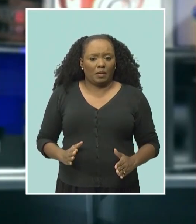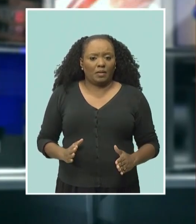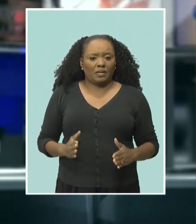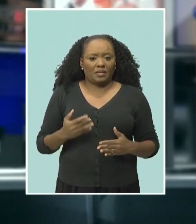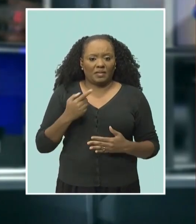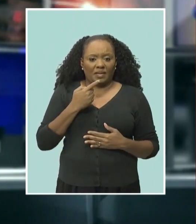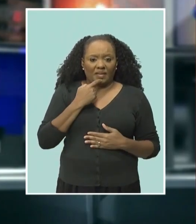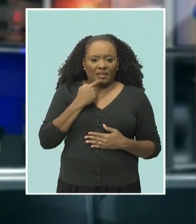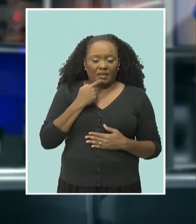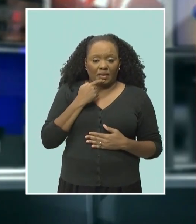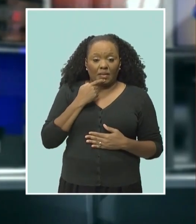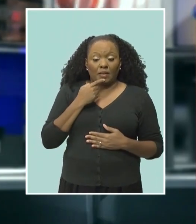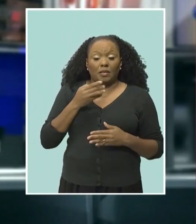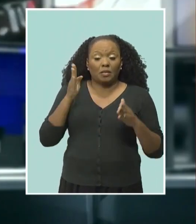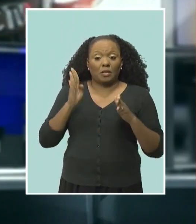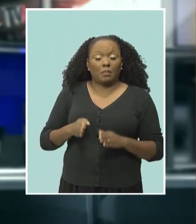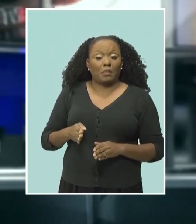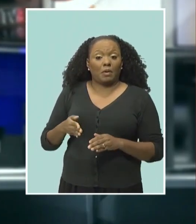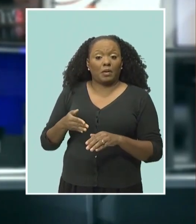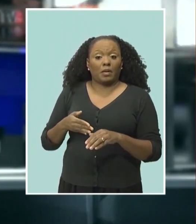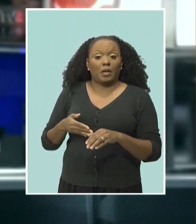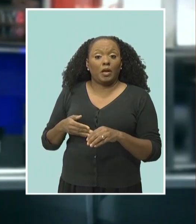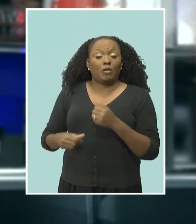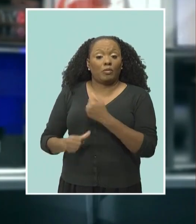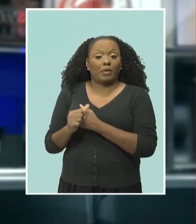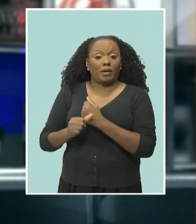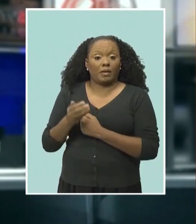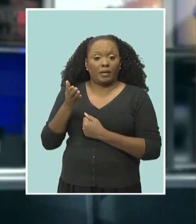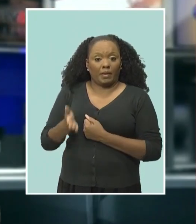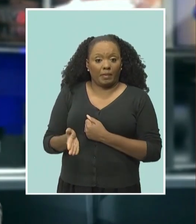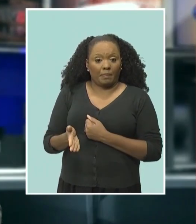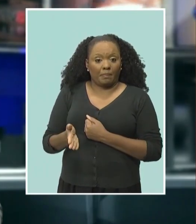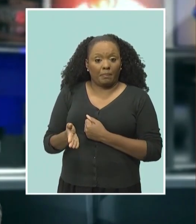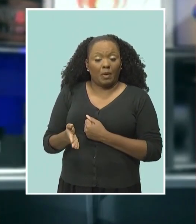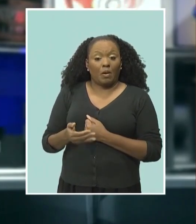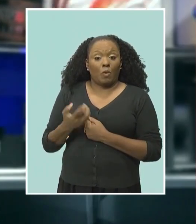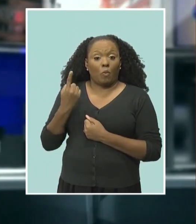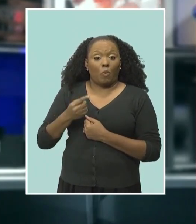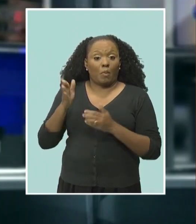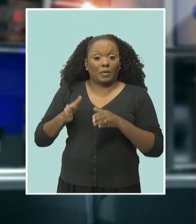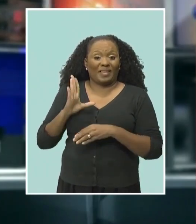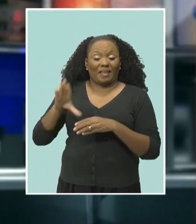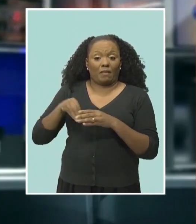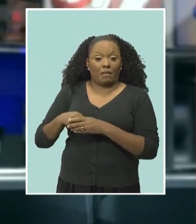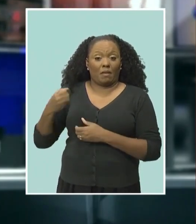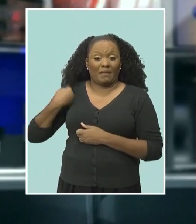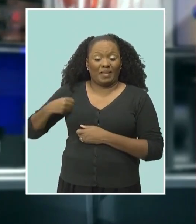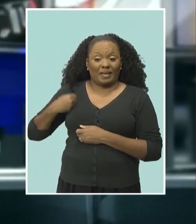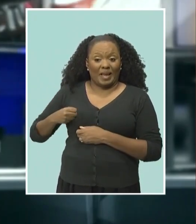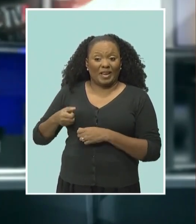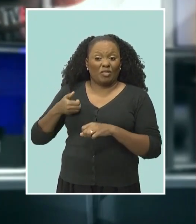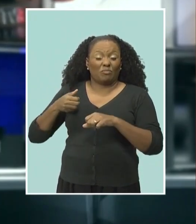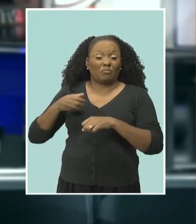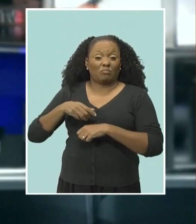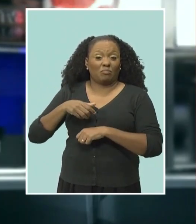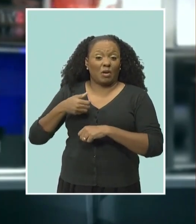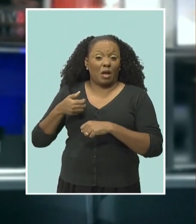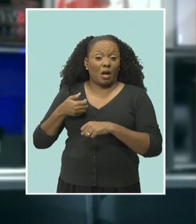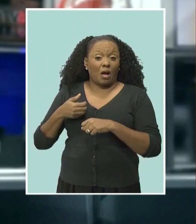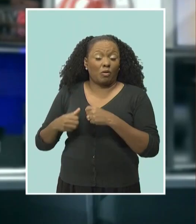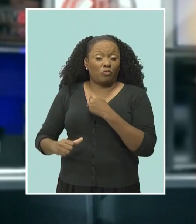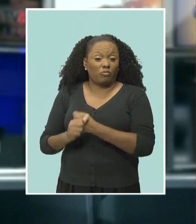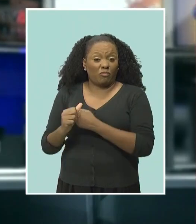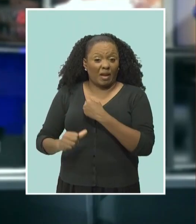revealing being threatened by a gang member demanding money. The Minister of State in the Ministry of Health and Wellness, Dr. Sonia Brown,